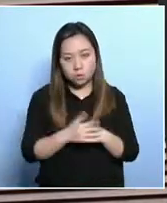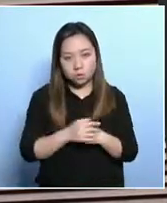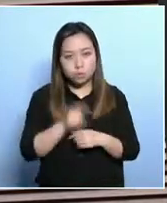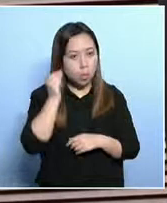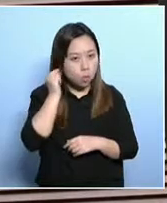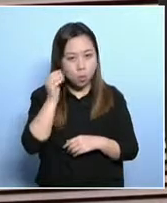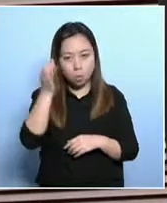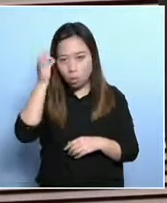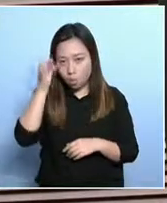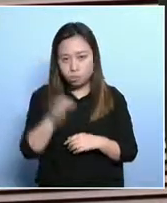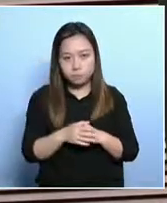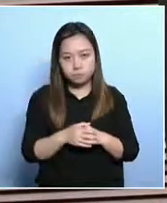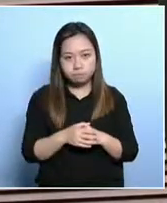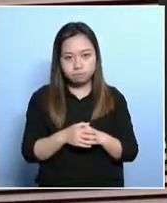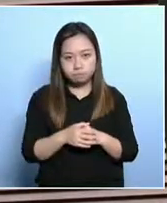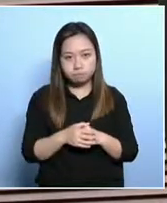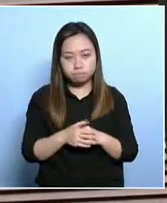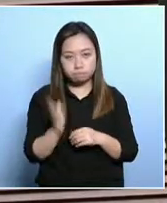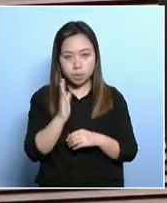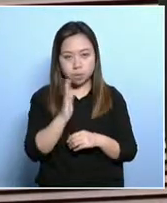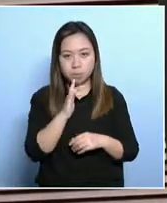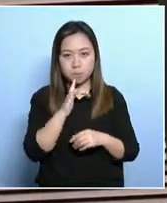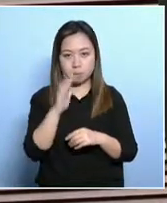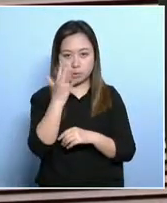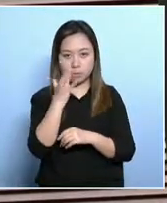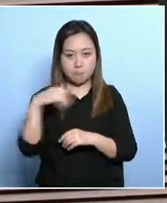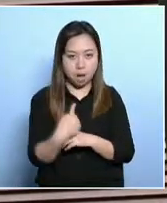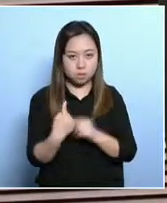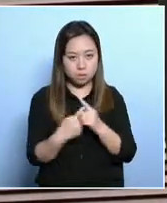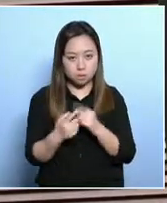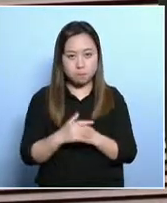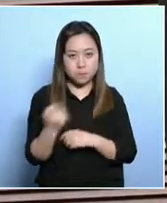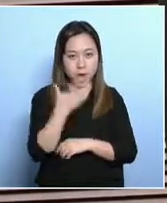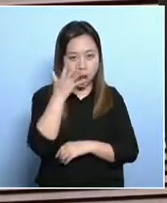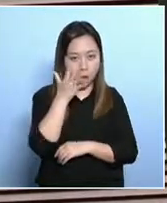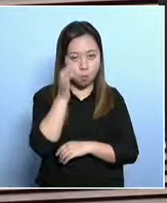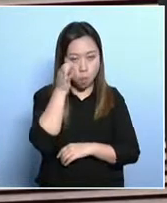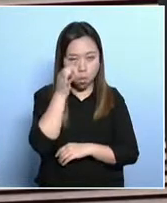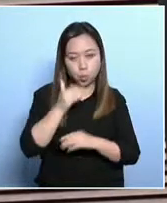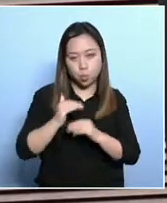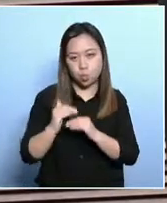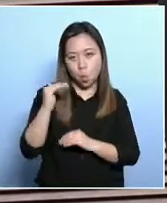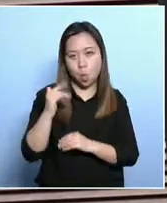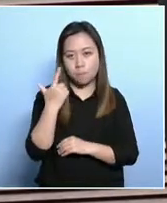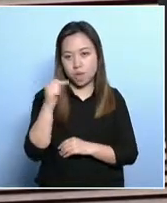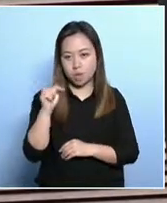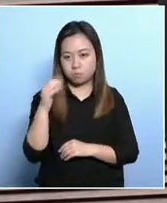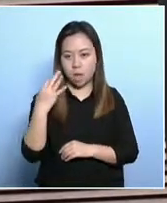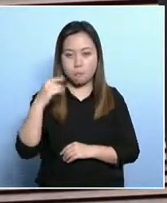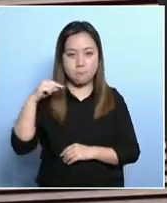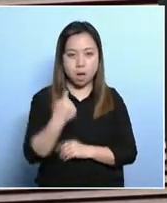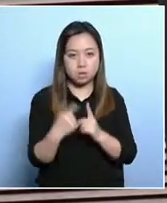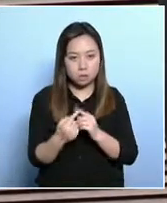below the poverty line. Of that, the poor women are about 550,000. That's